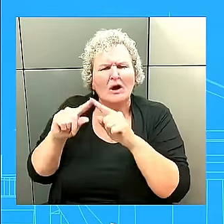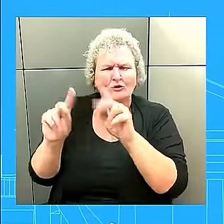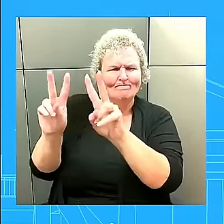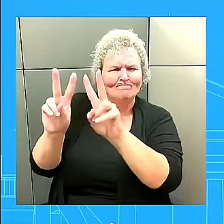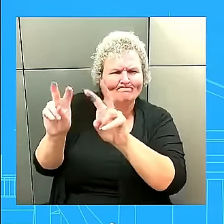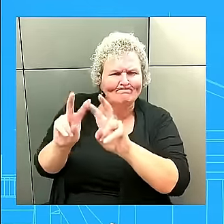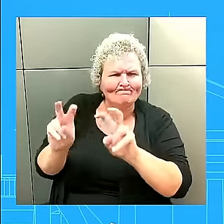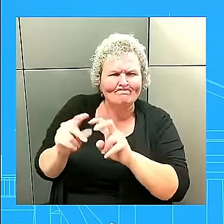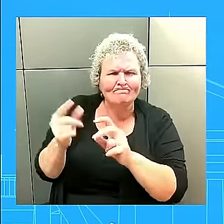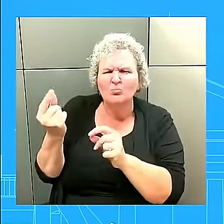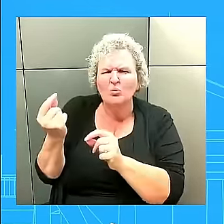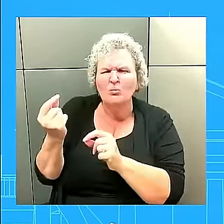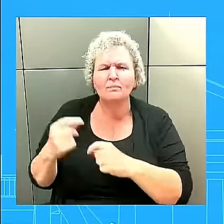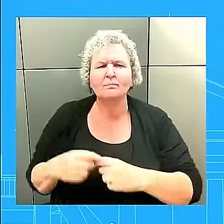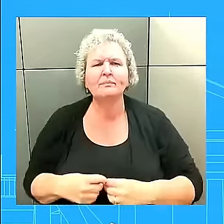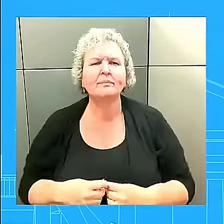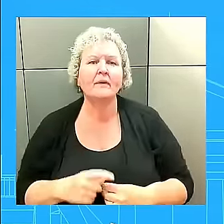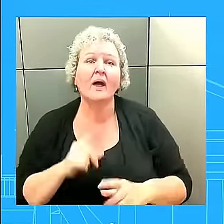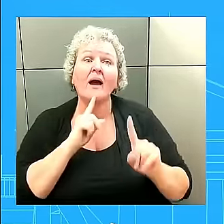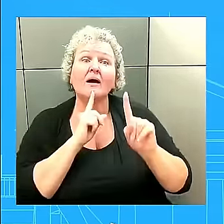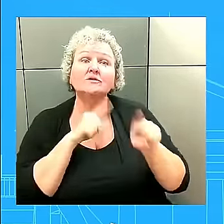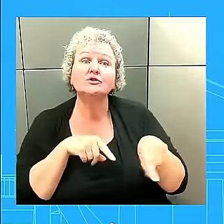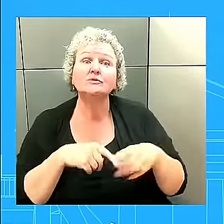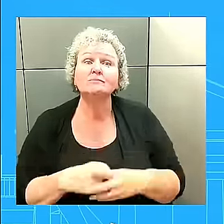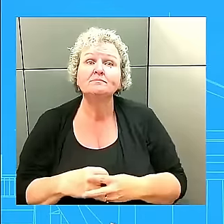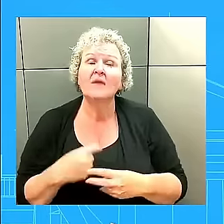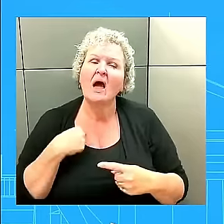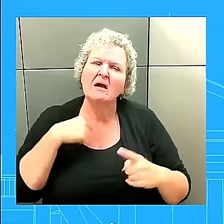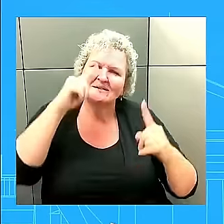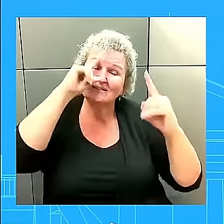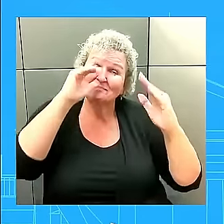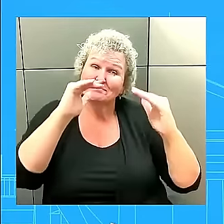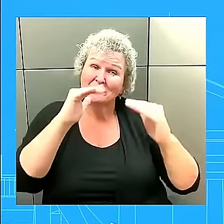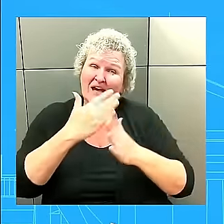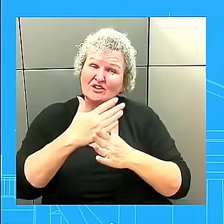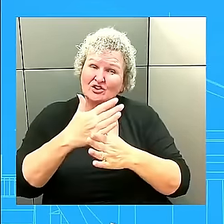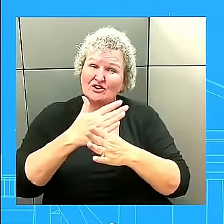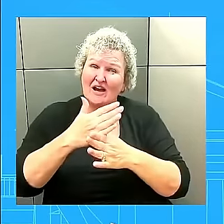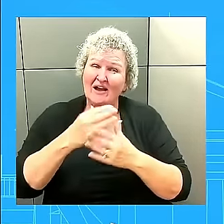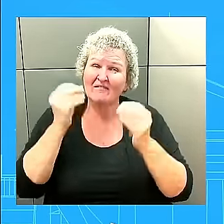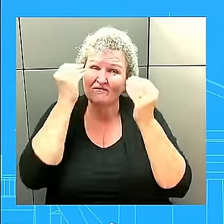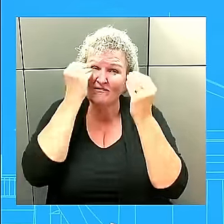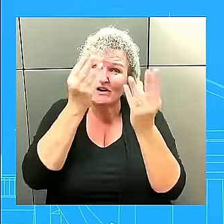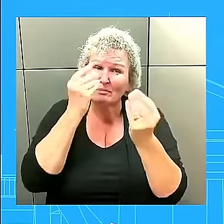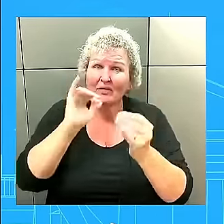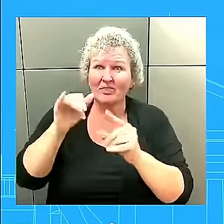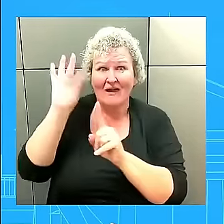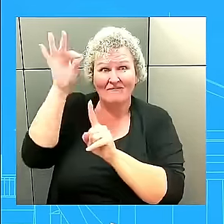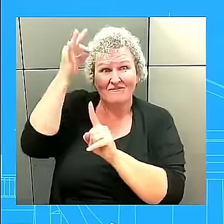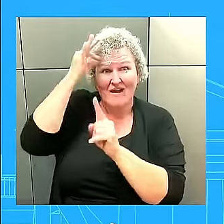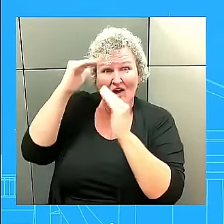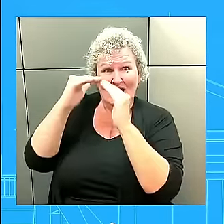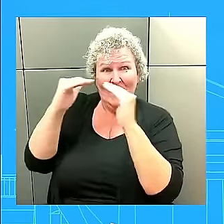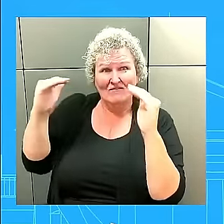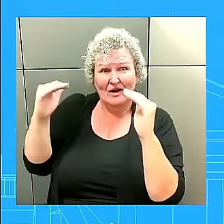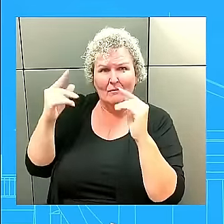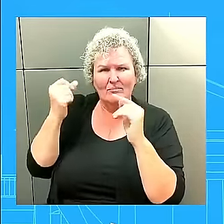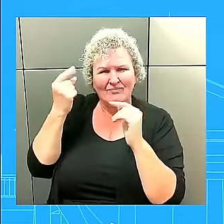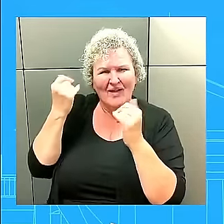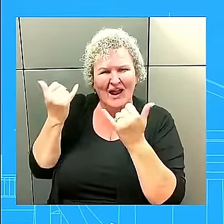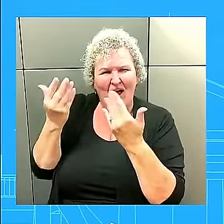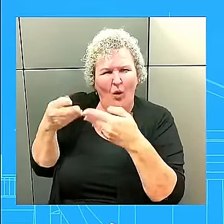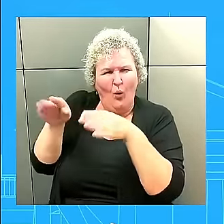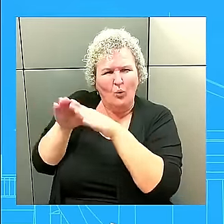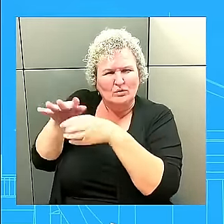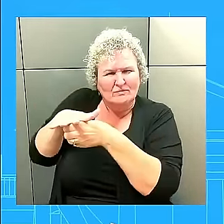not only inside the, at the federal level, but working very hard to make sure we've got good handshakes and, and, and information